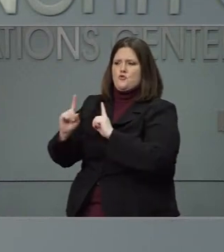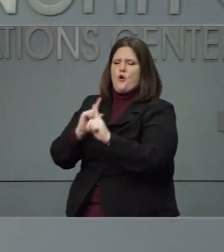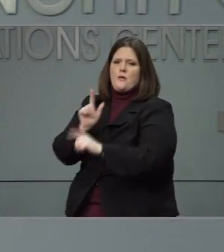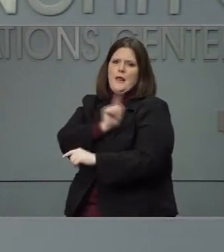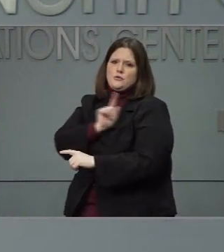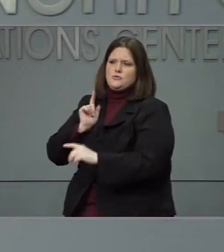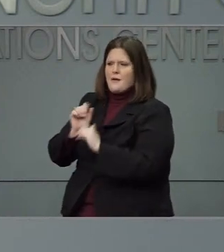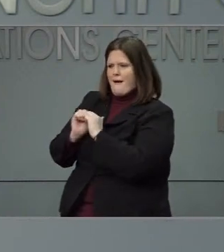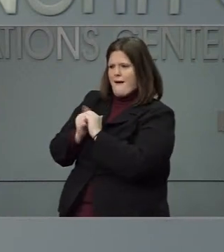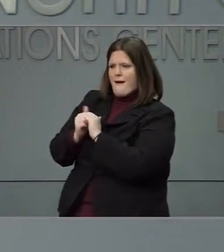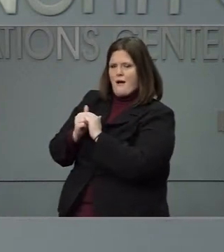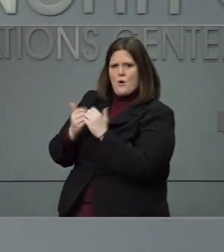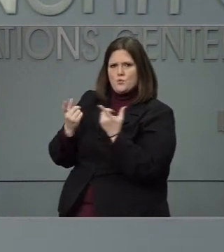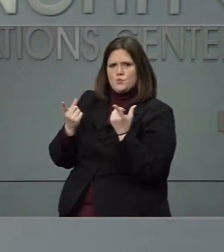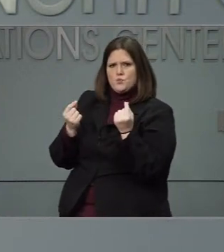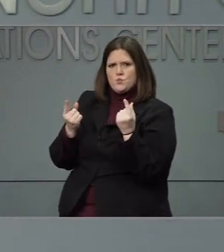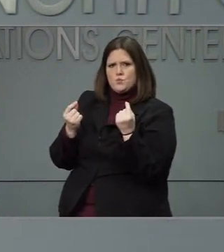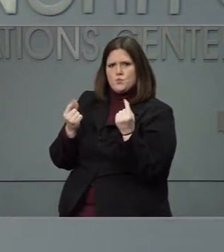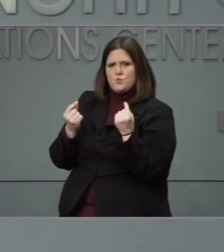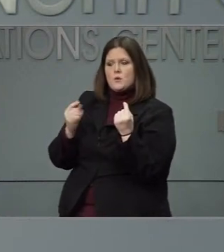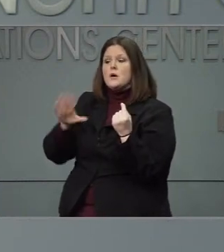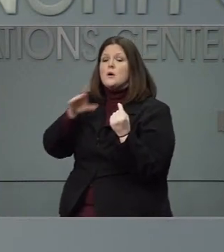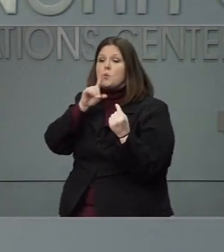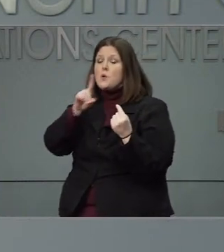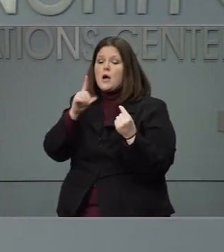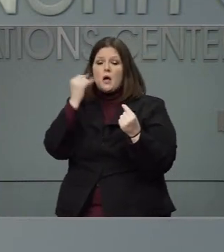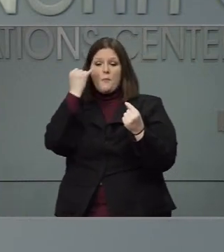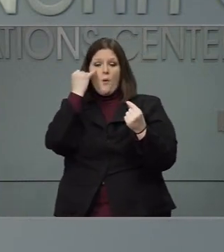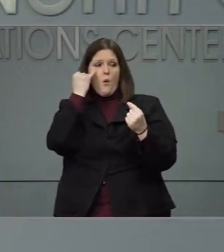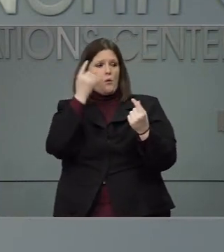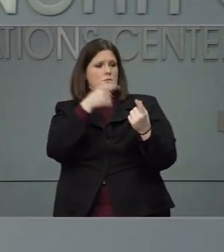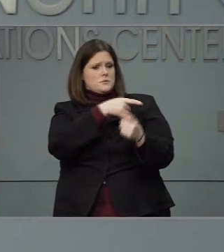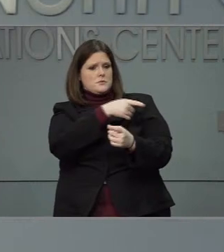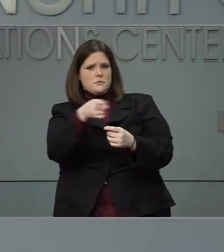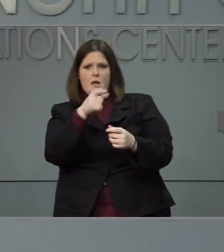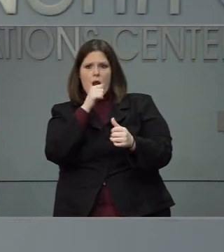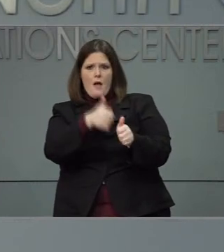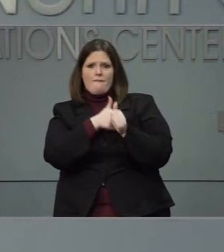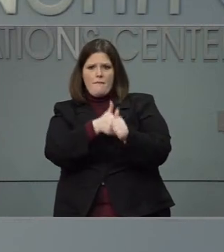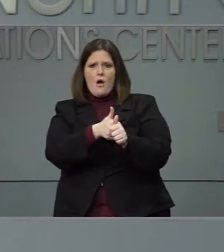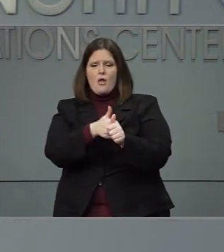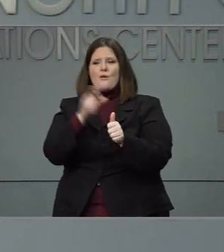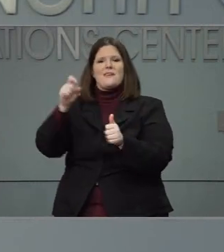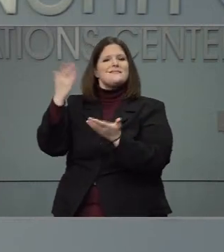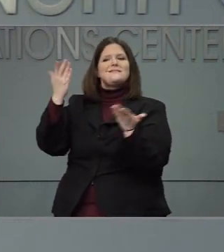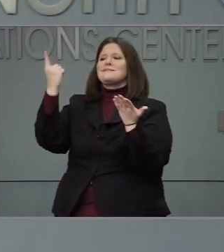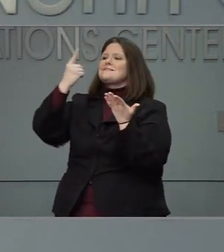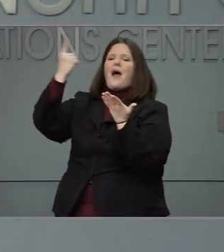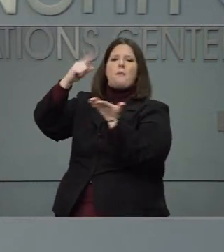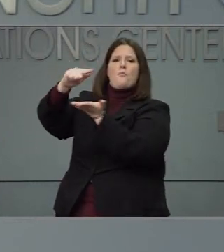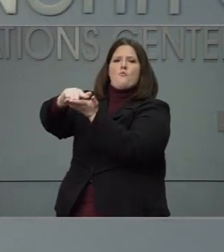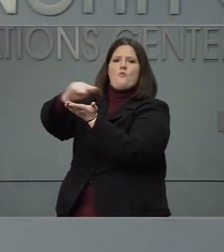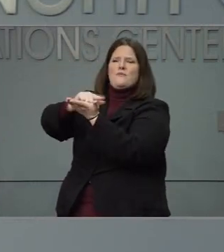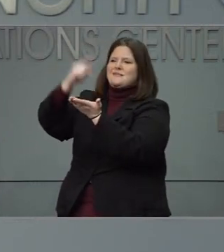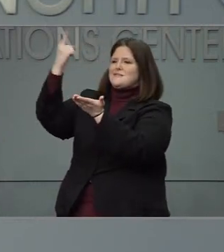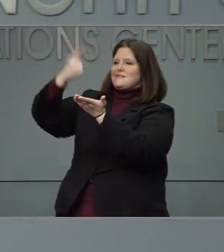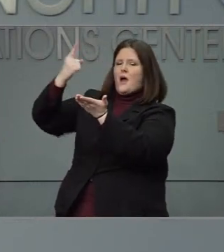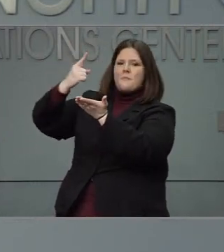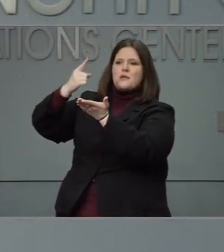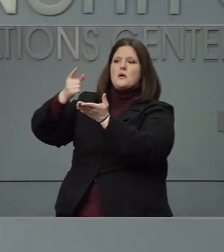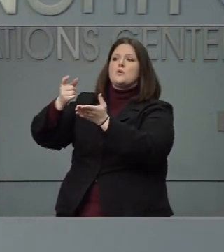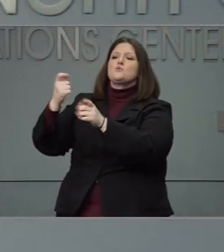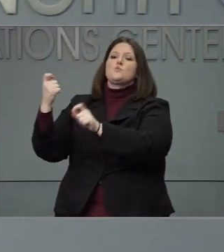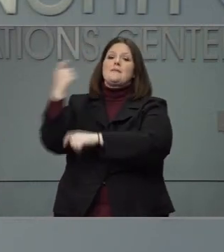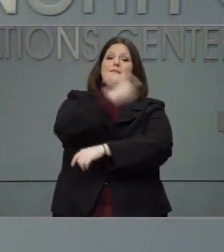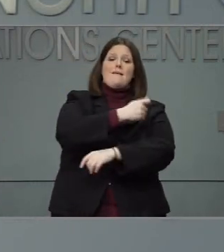and talked with them about the potential of needing some legislative action to allow these boards more